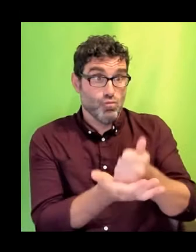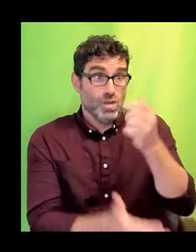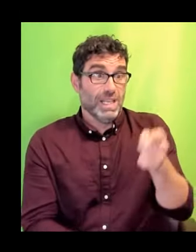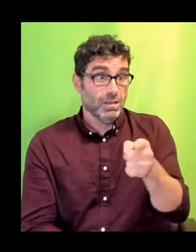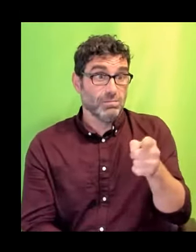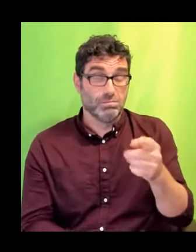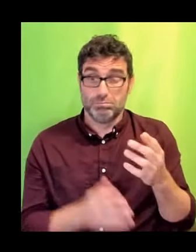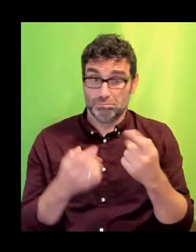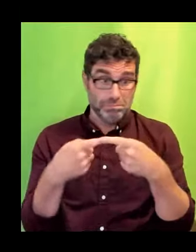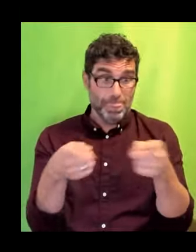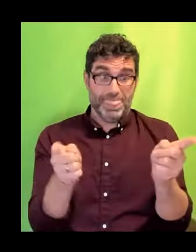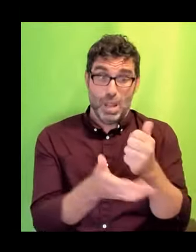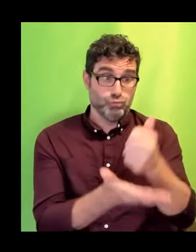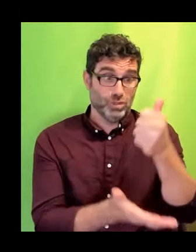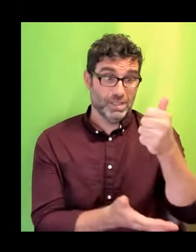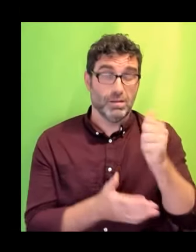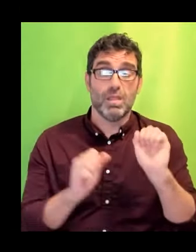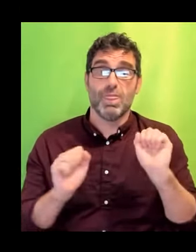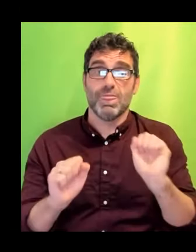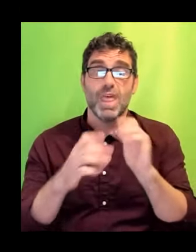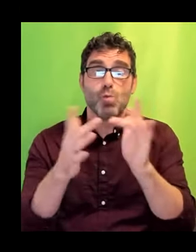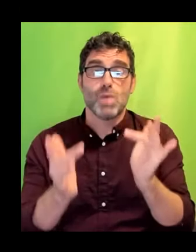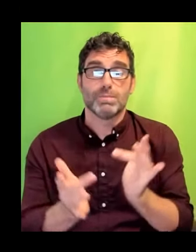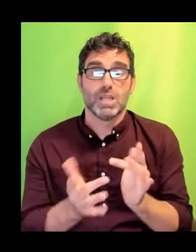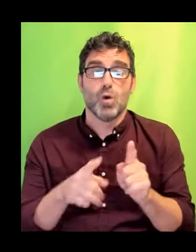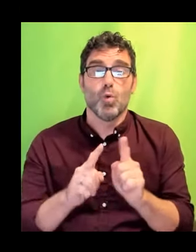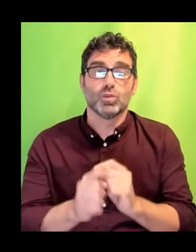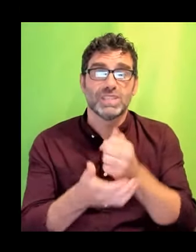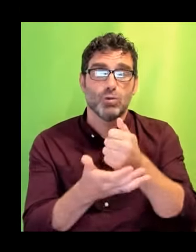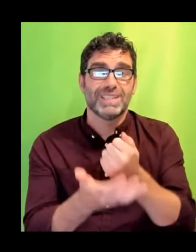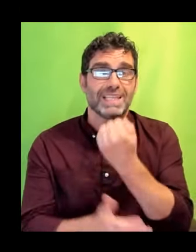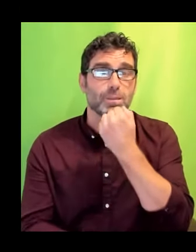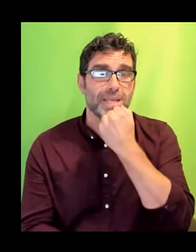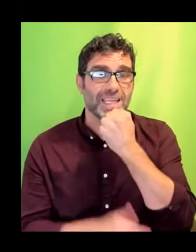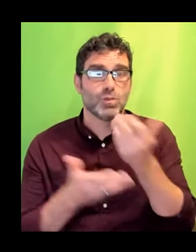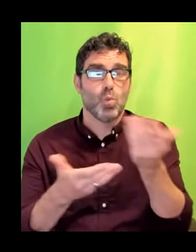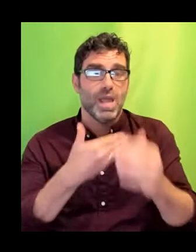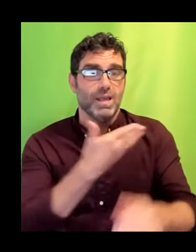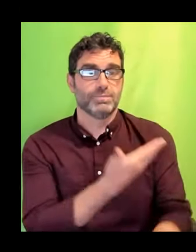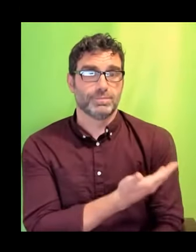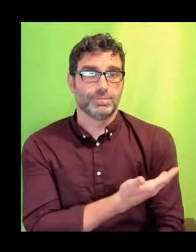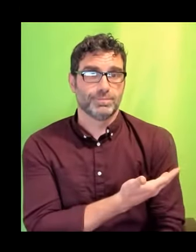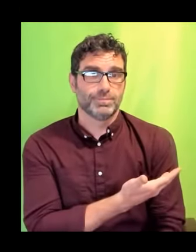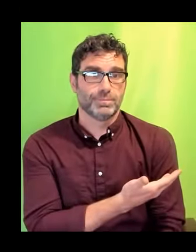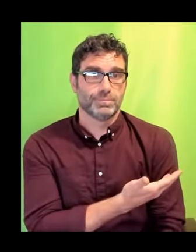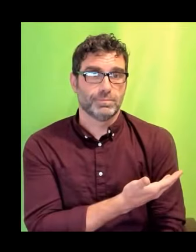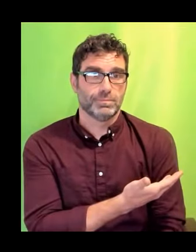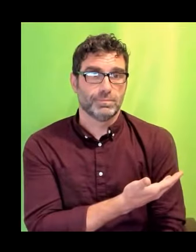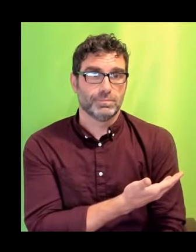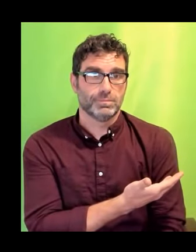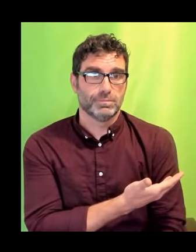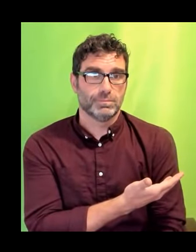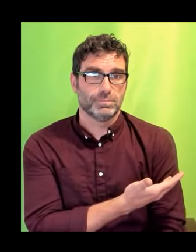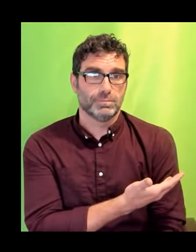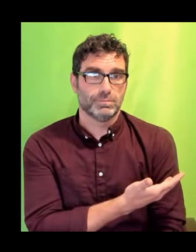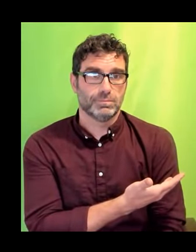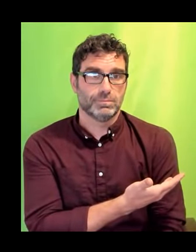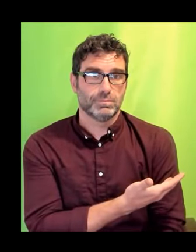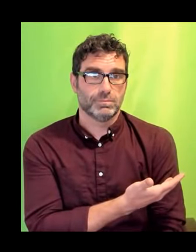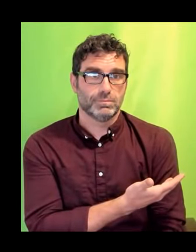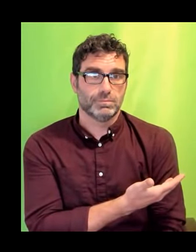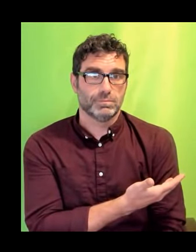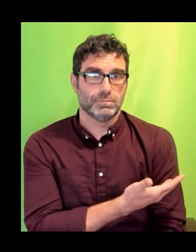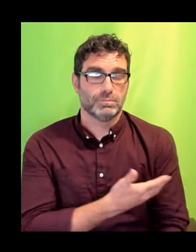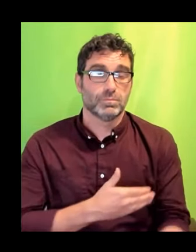website and the database at www.triplec.org.uk. Elevate them. Look at